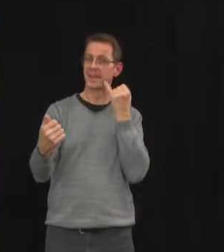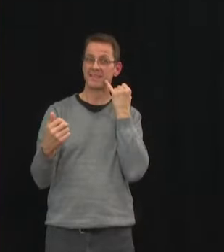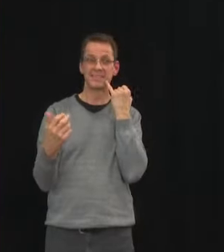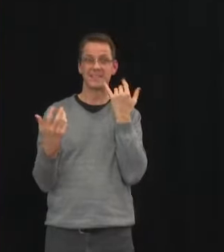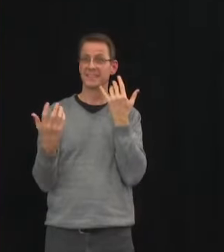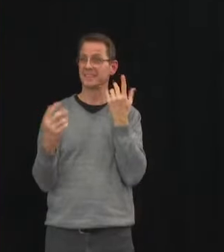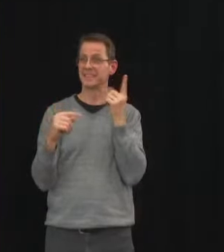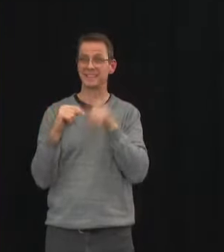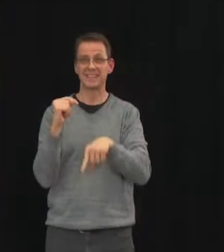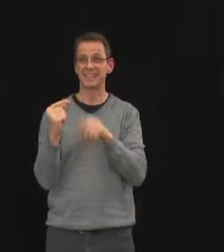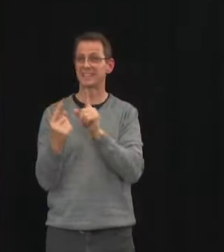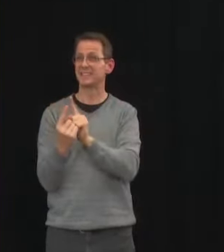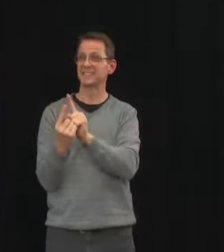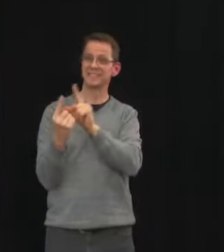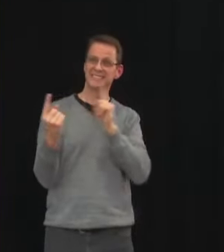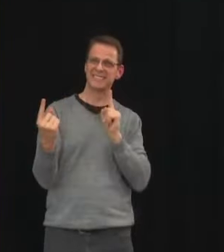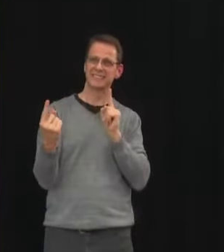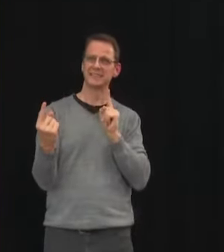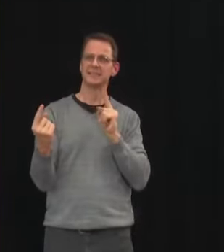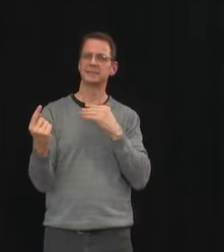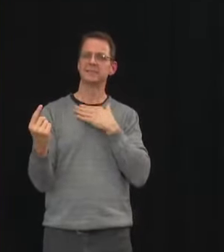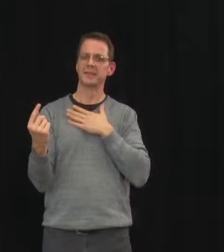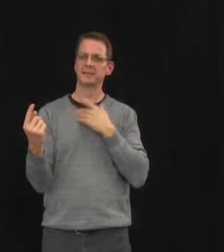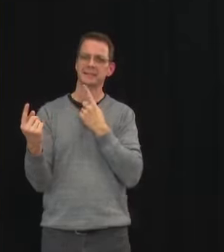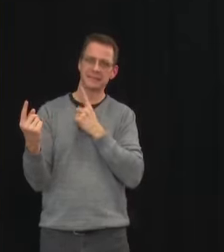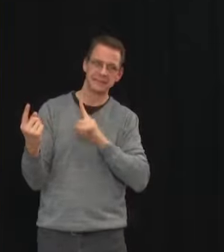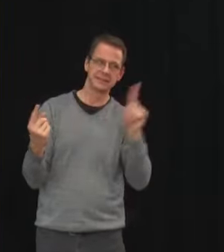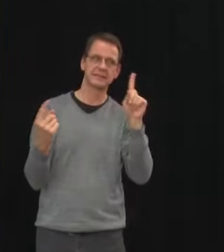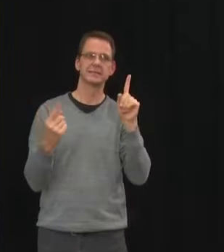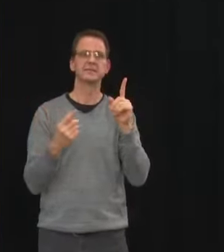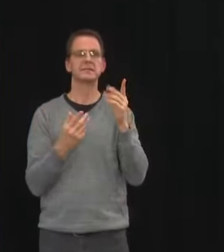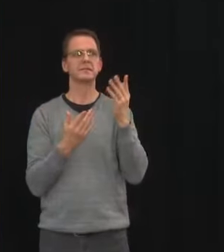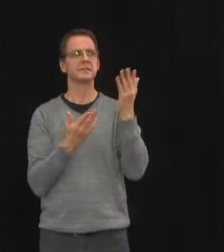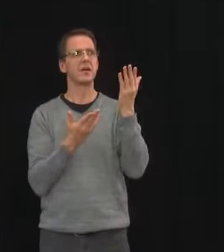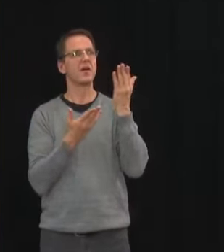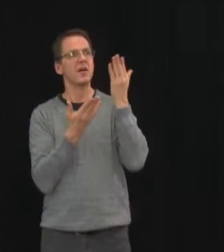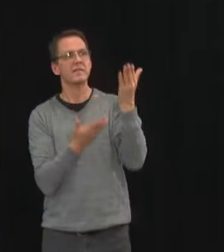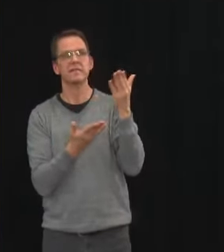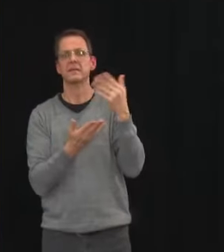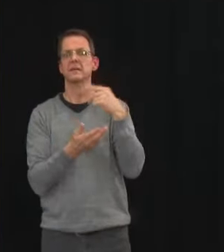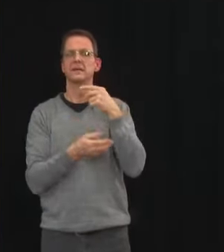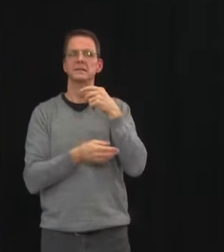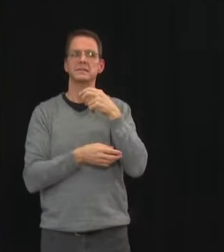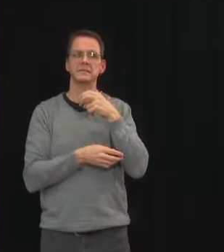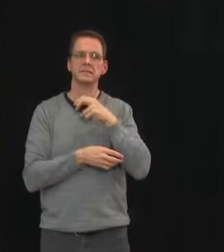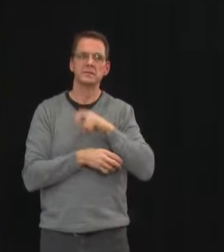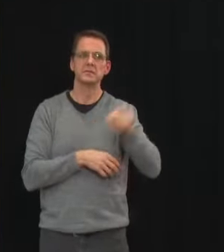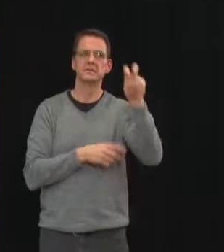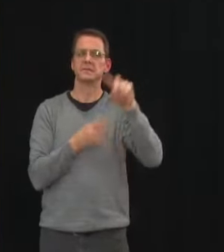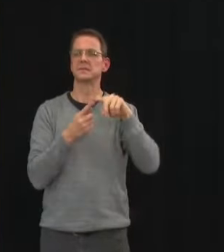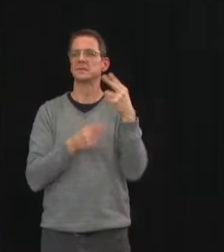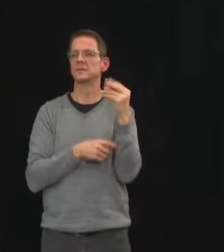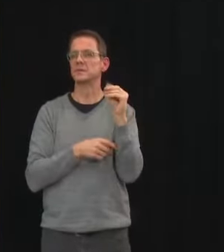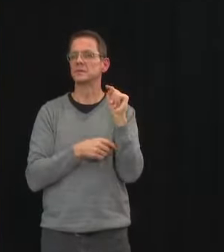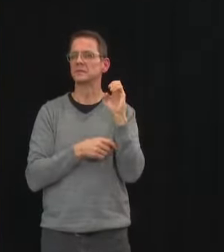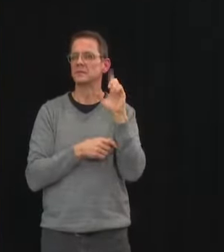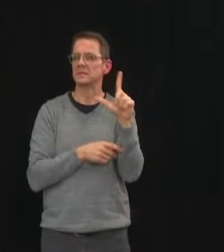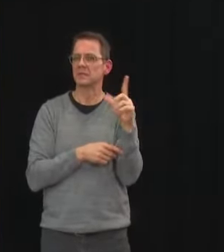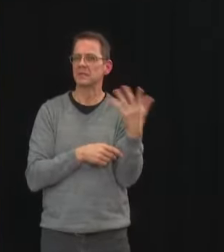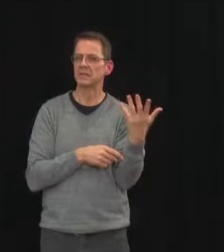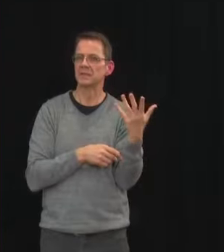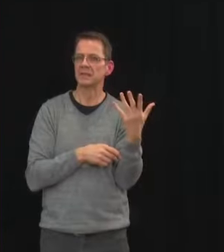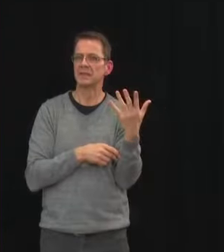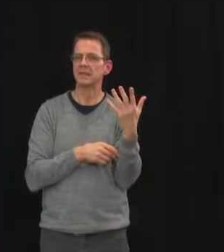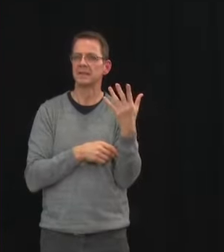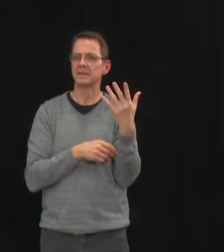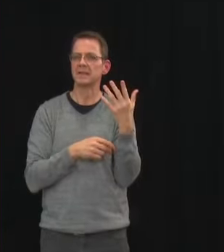and quarantine hotel offer that is available because that will significantly reduce that proportion of cases where transmission is happening at